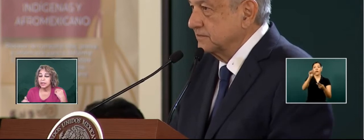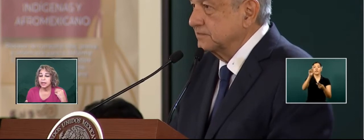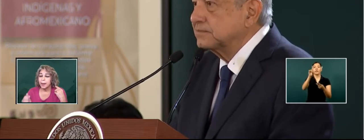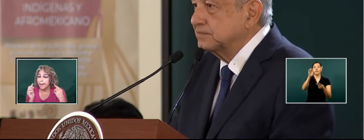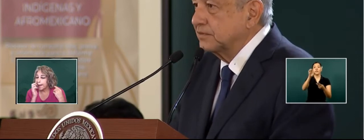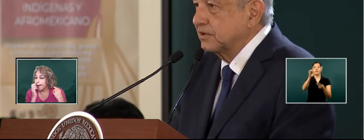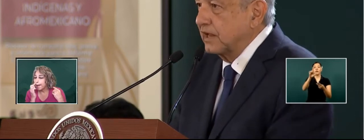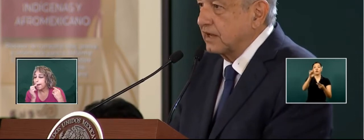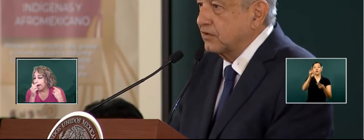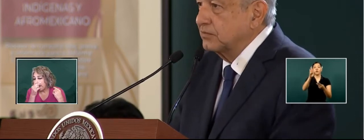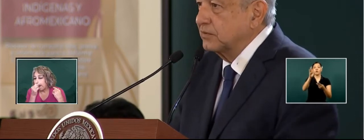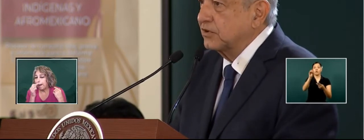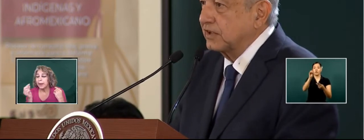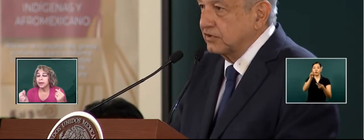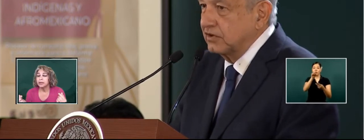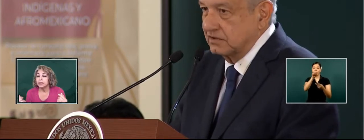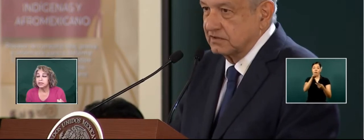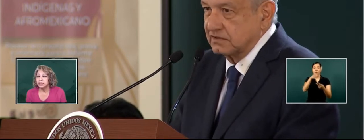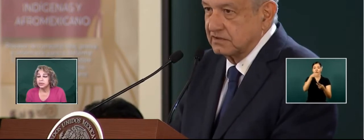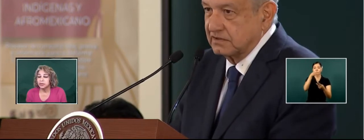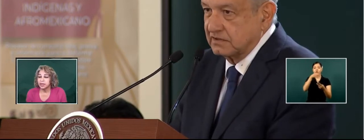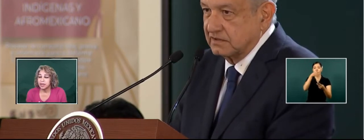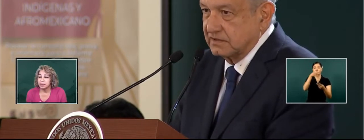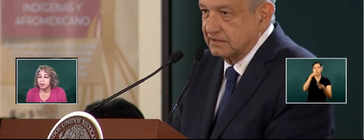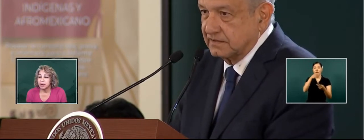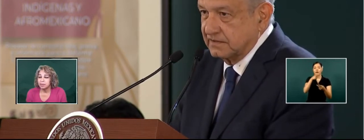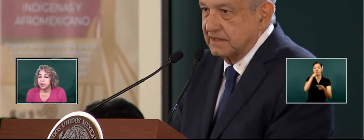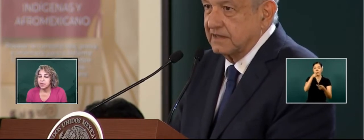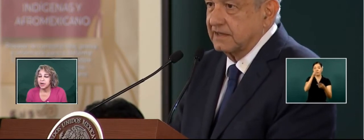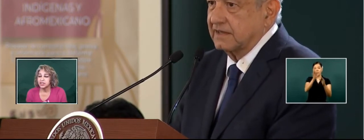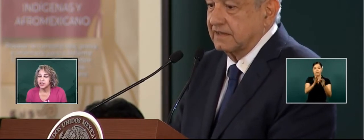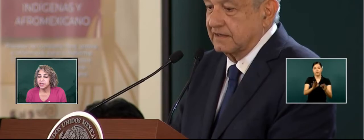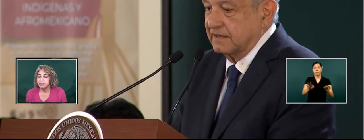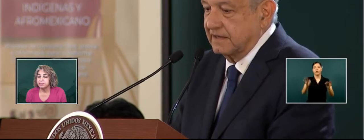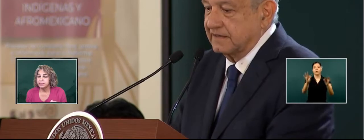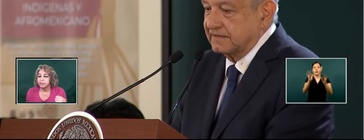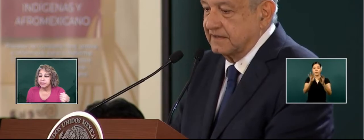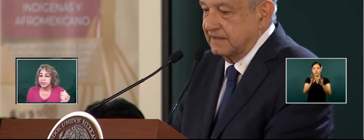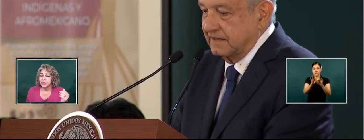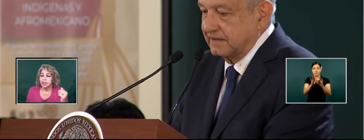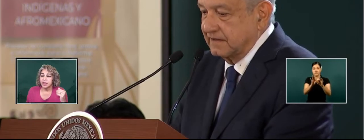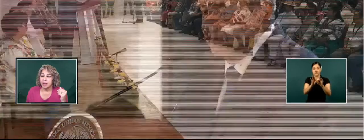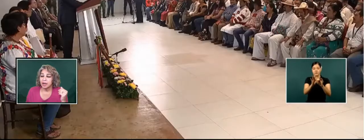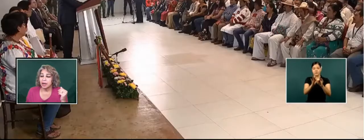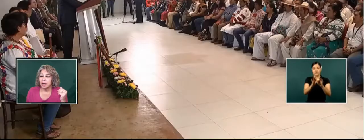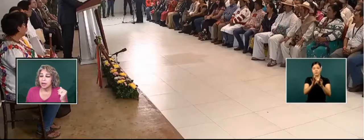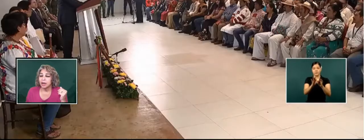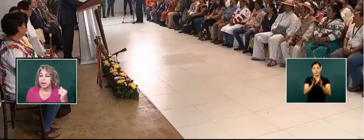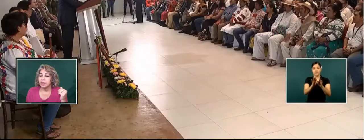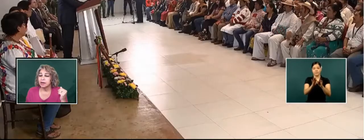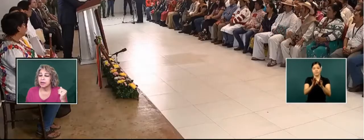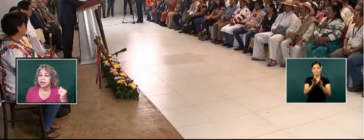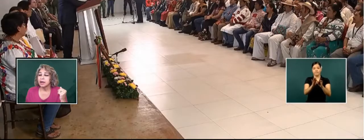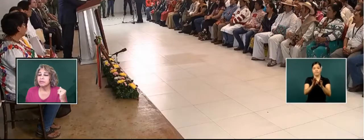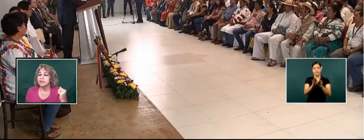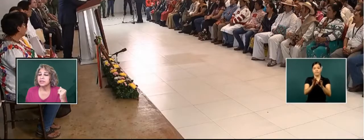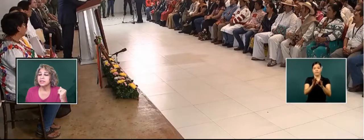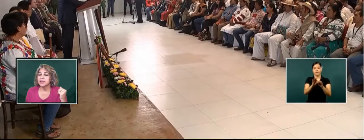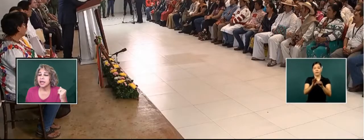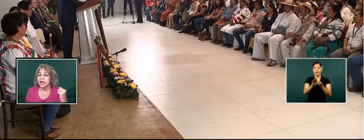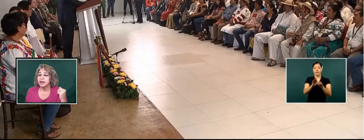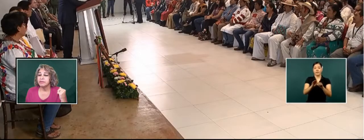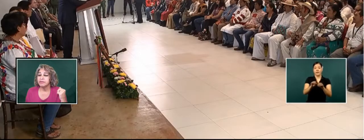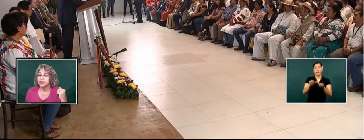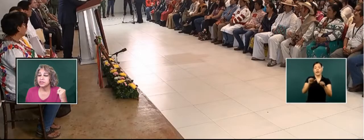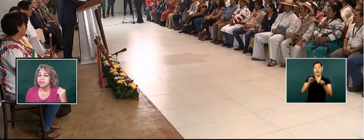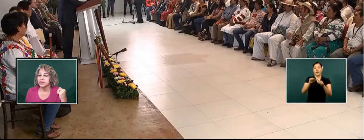due to the commemoration of this